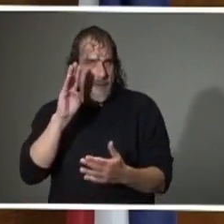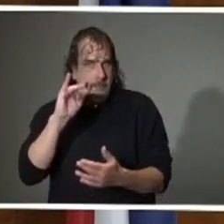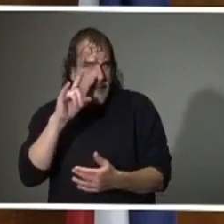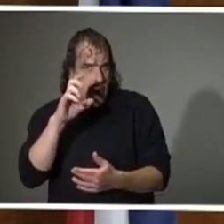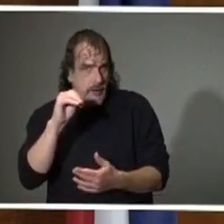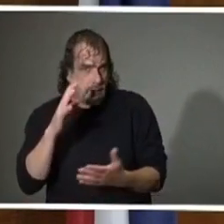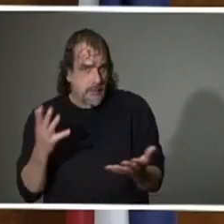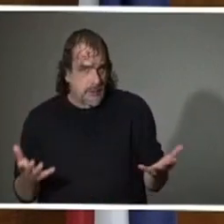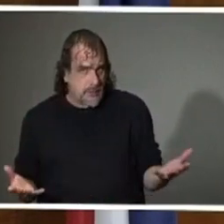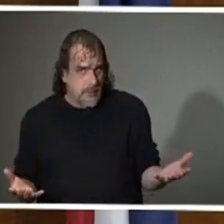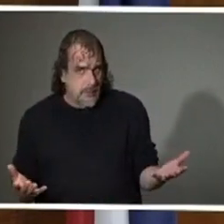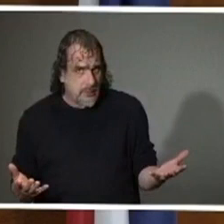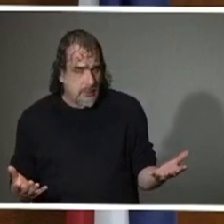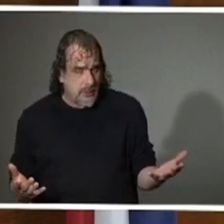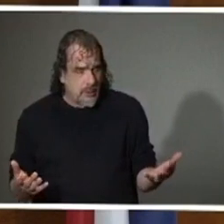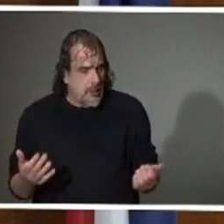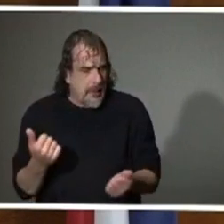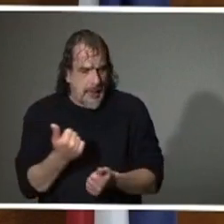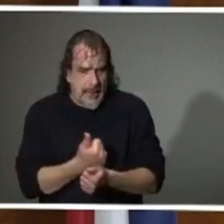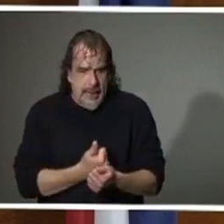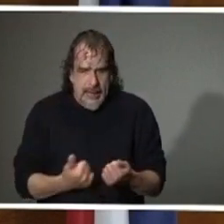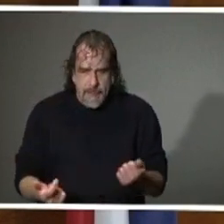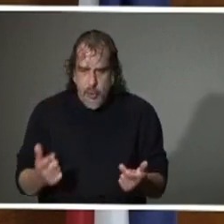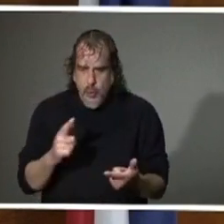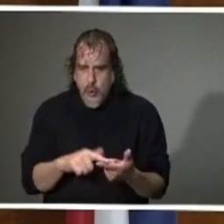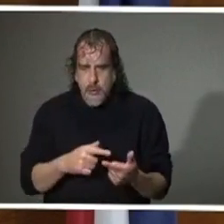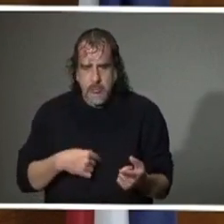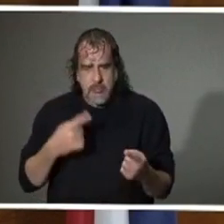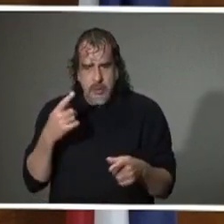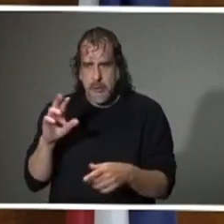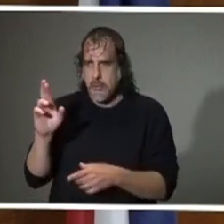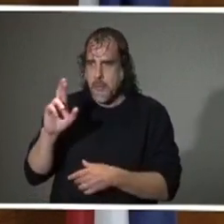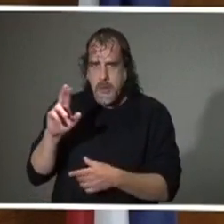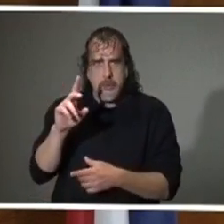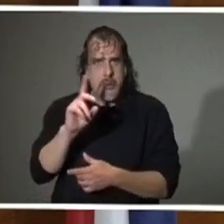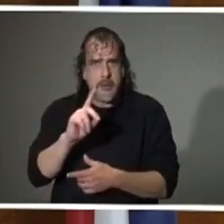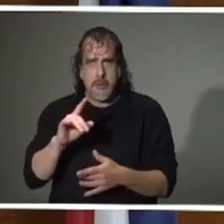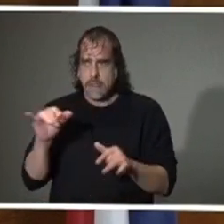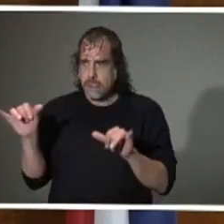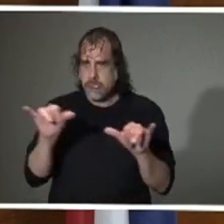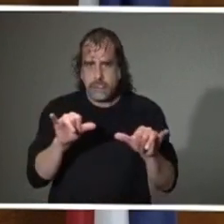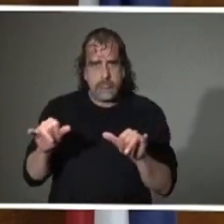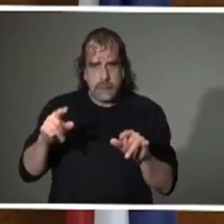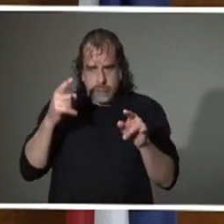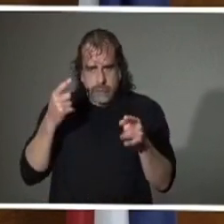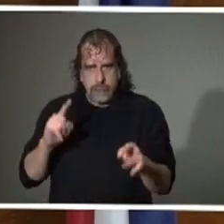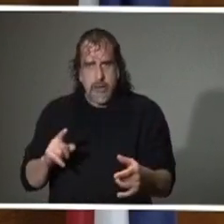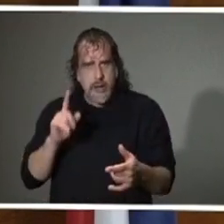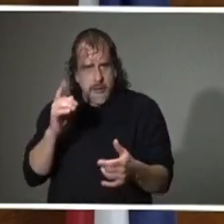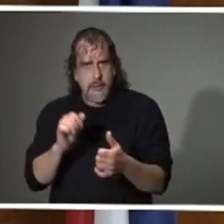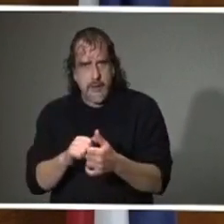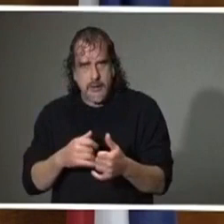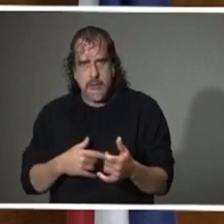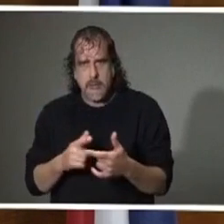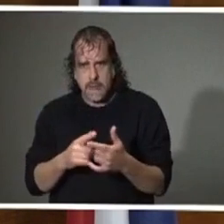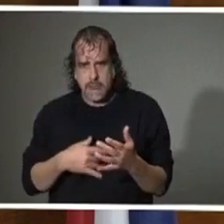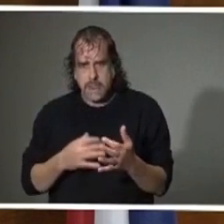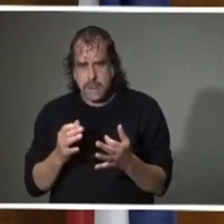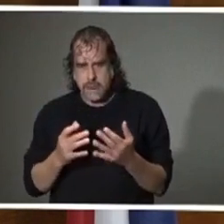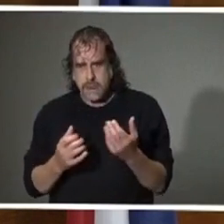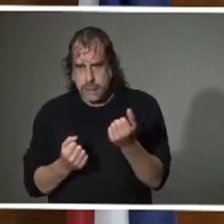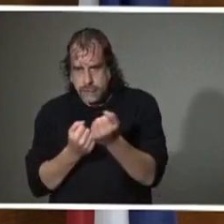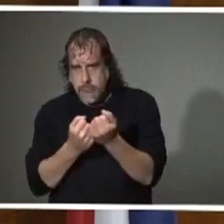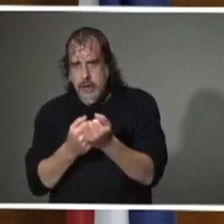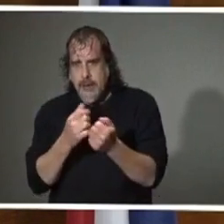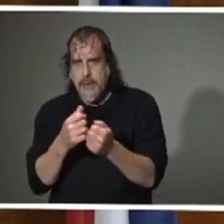everyone agrees, I believe, Republicans and Democrats alike in Washington have said that they are for the extension of the program and therefore